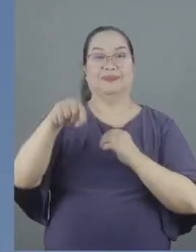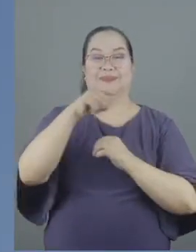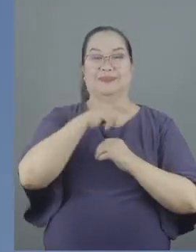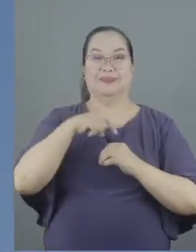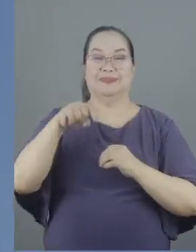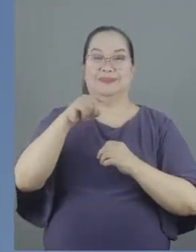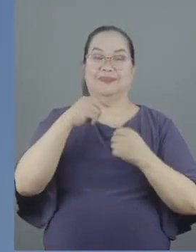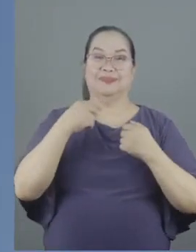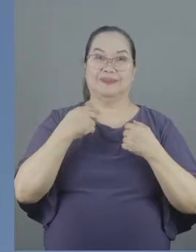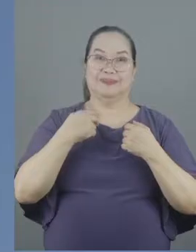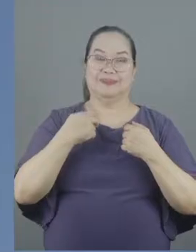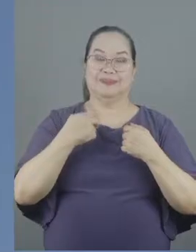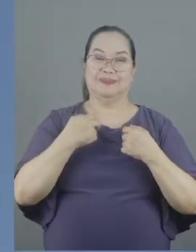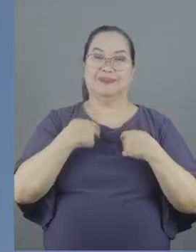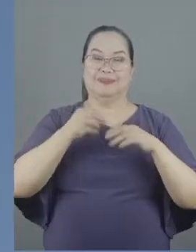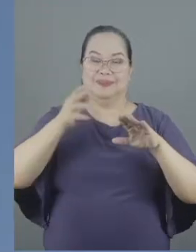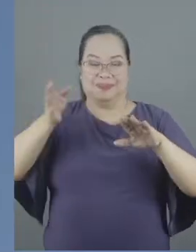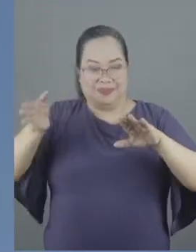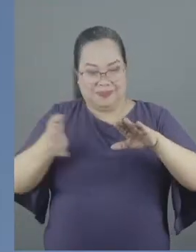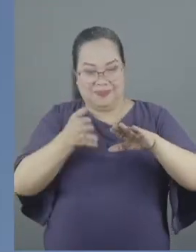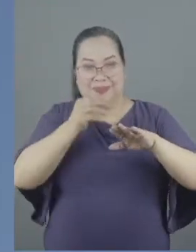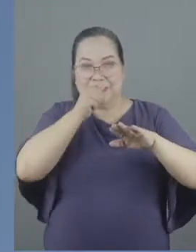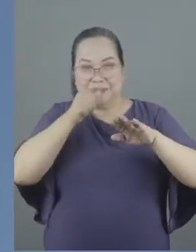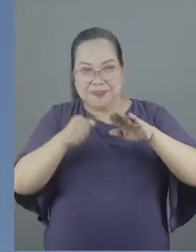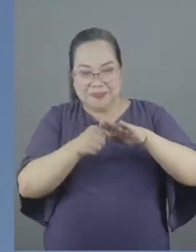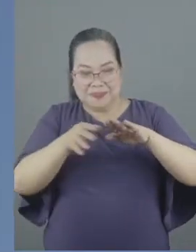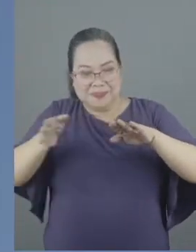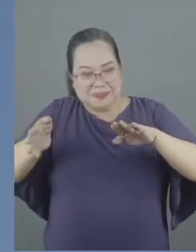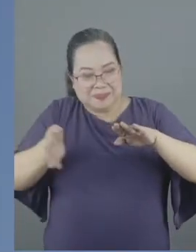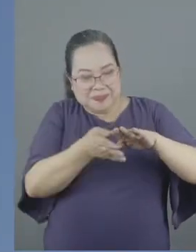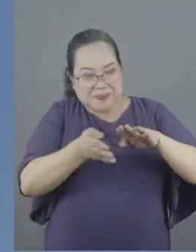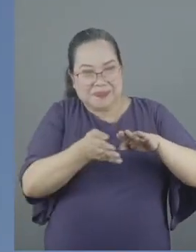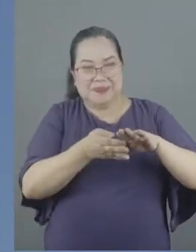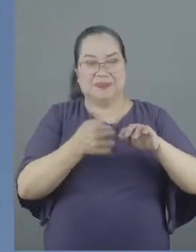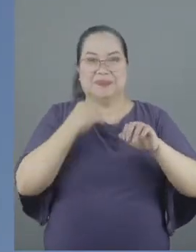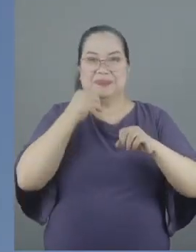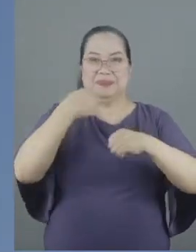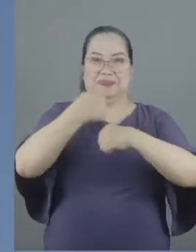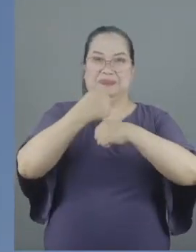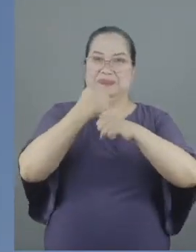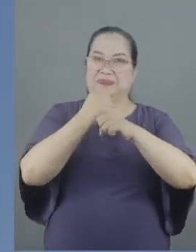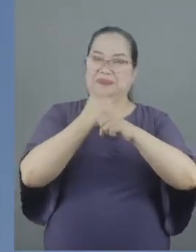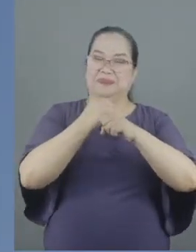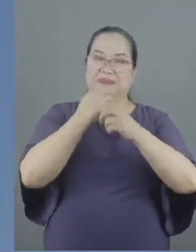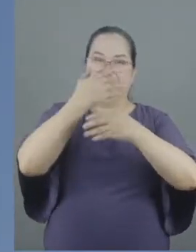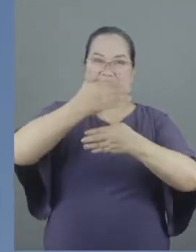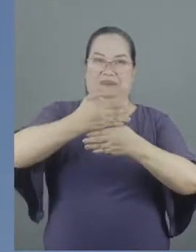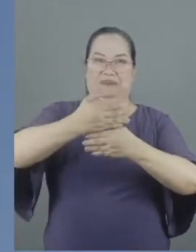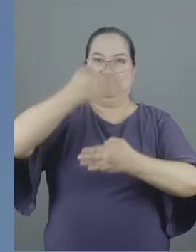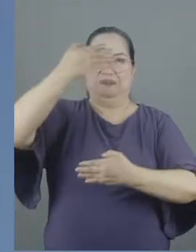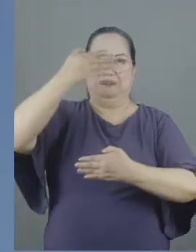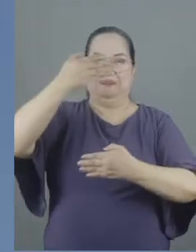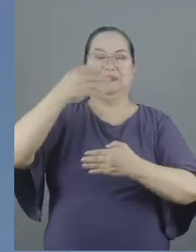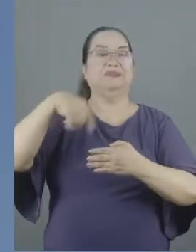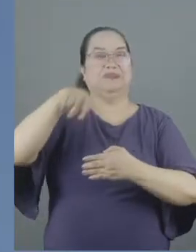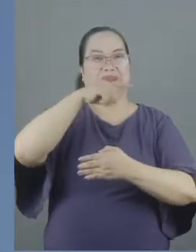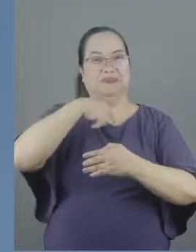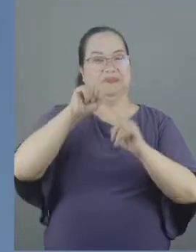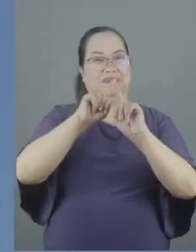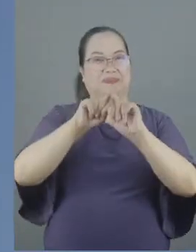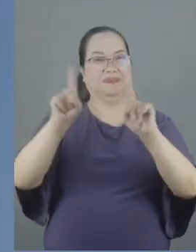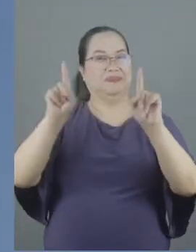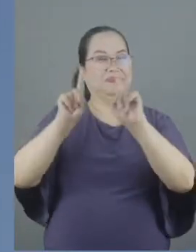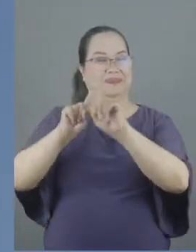things under the rug. We build an unseen wall between us and those with differing